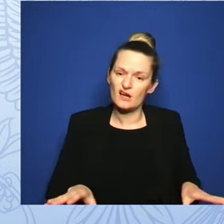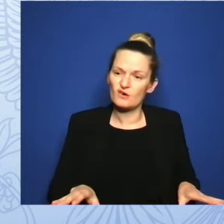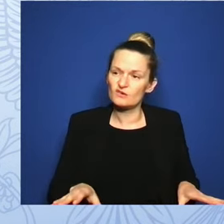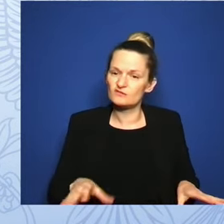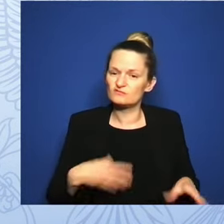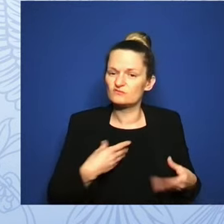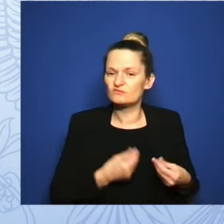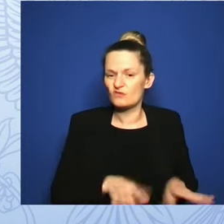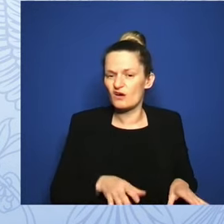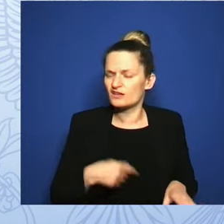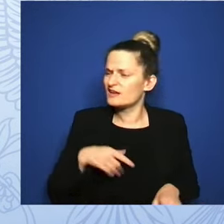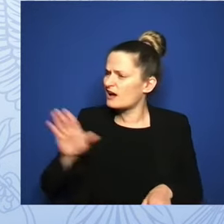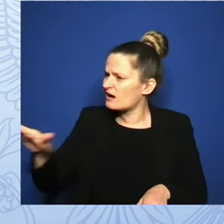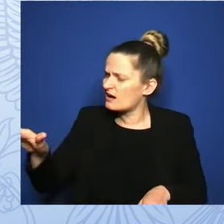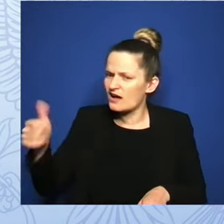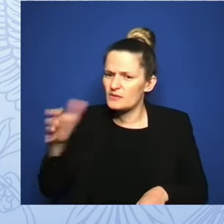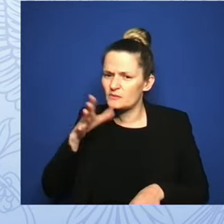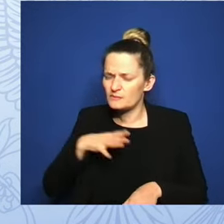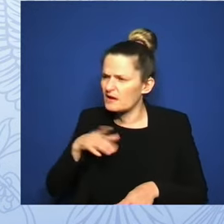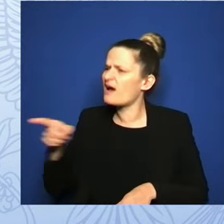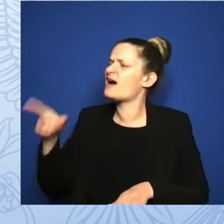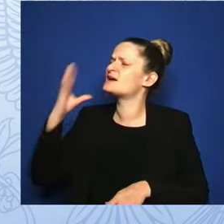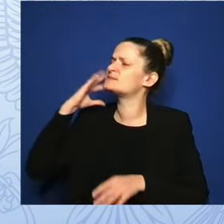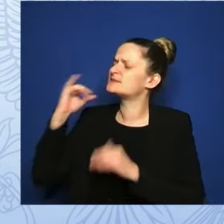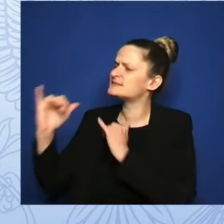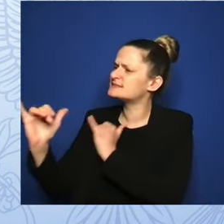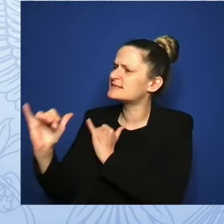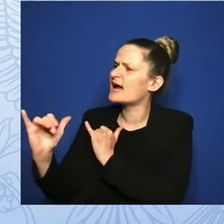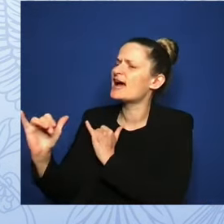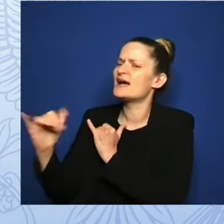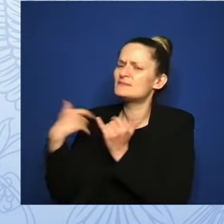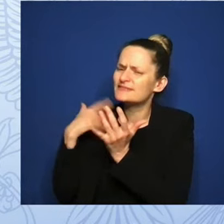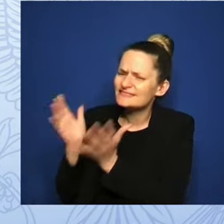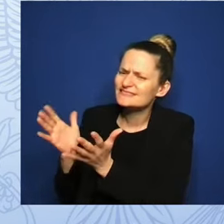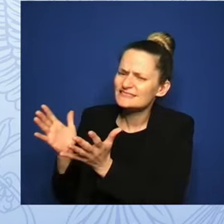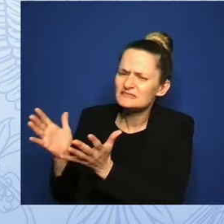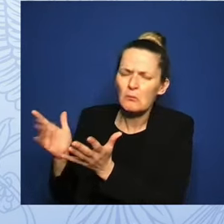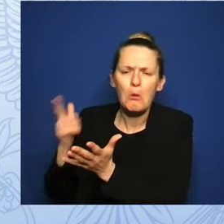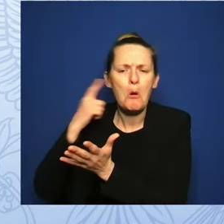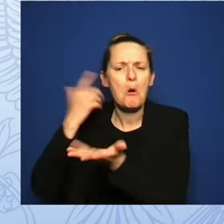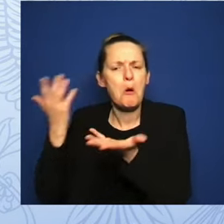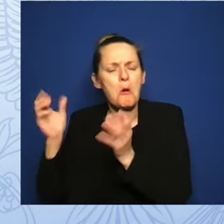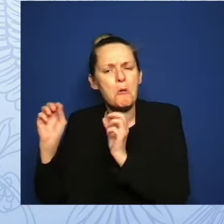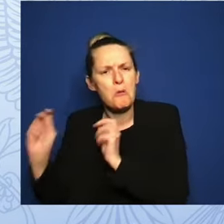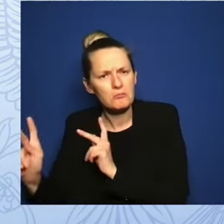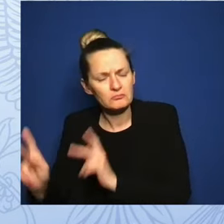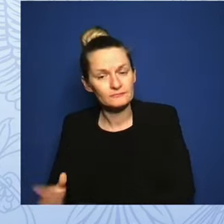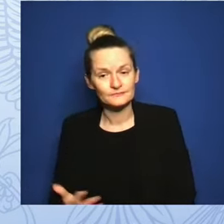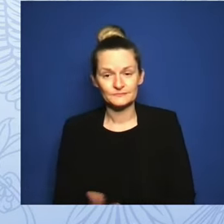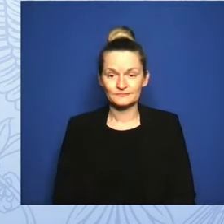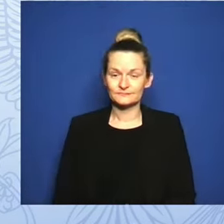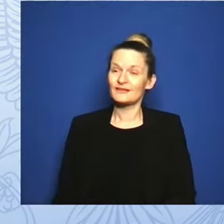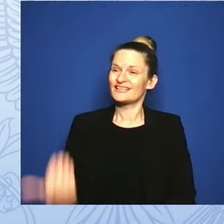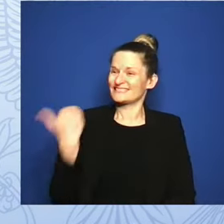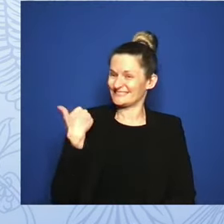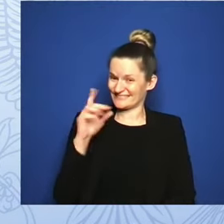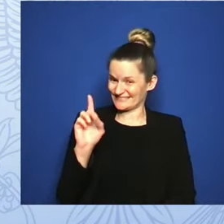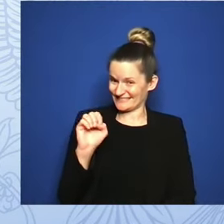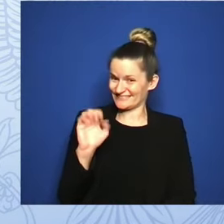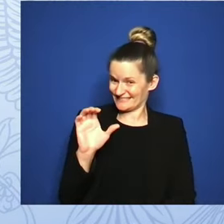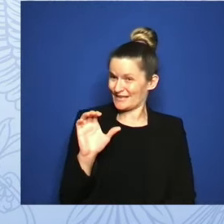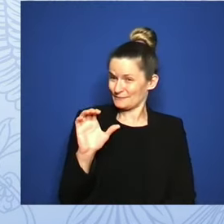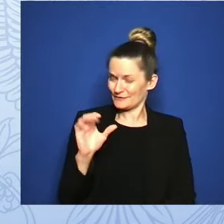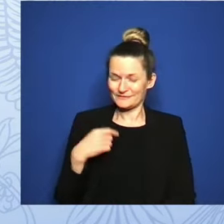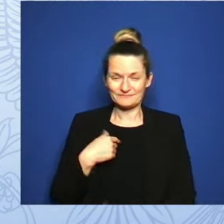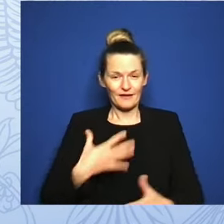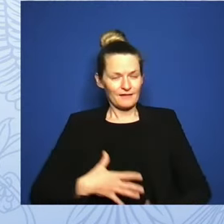Then last December, our 18th pregnancy was going along so well that the weeks ticked off, passing